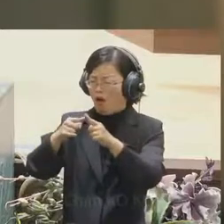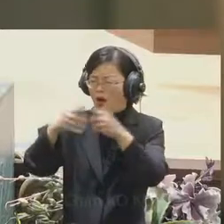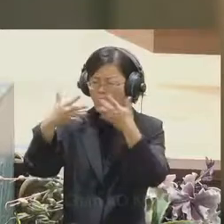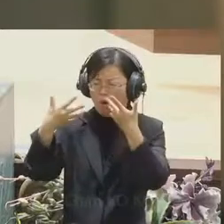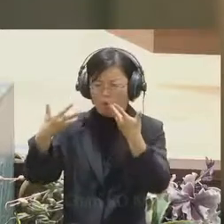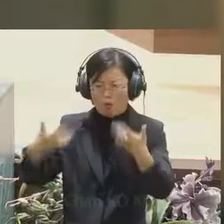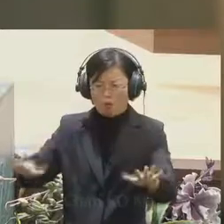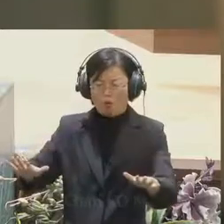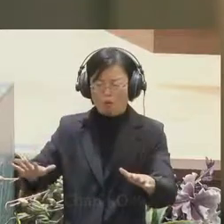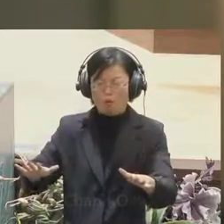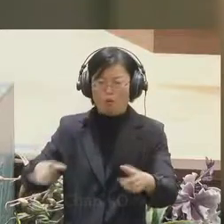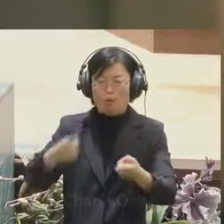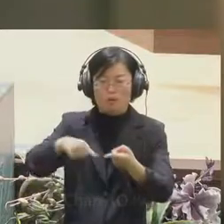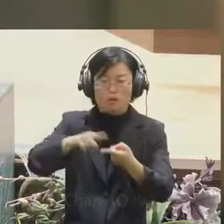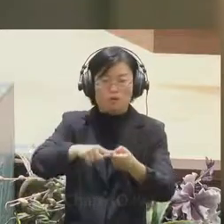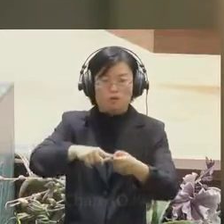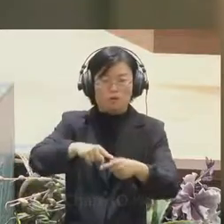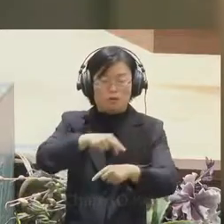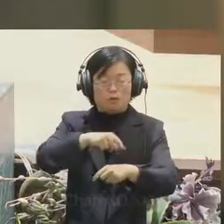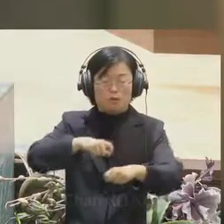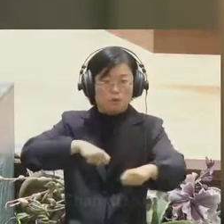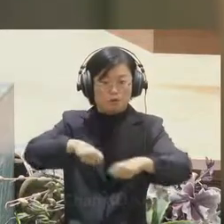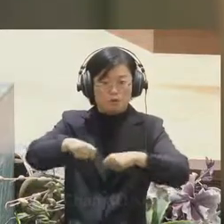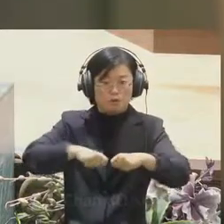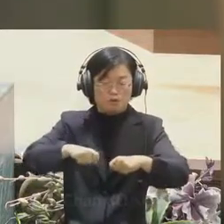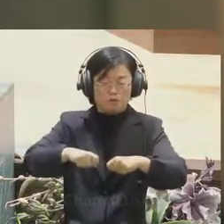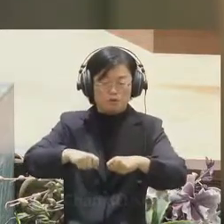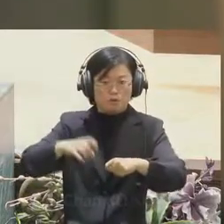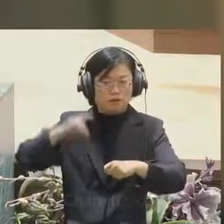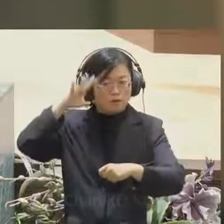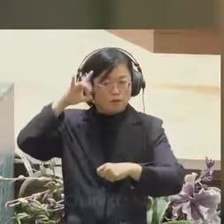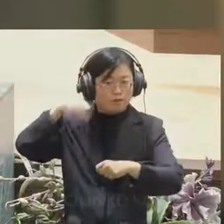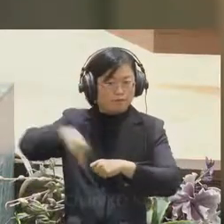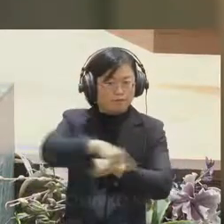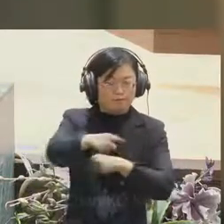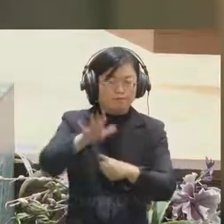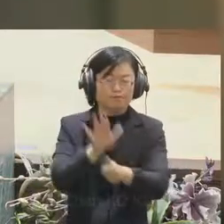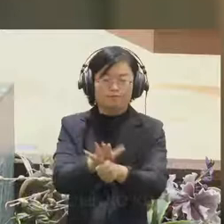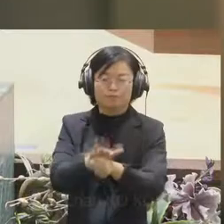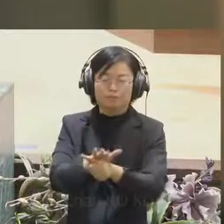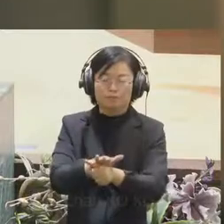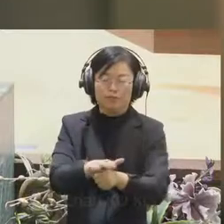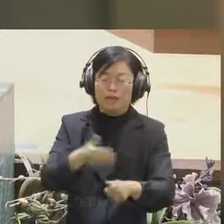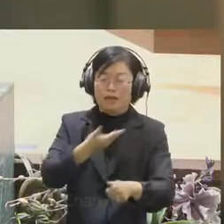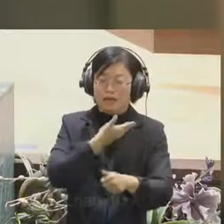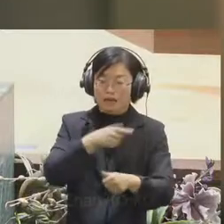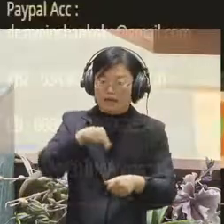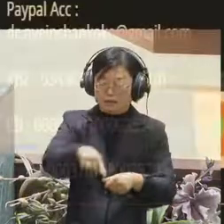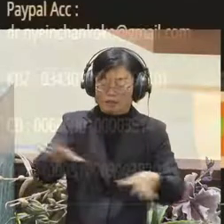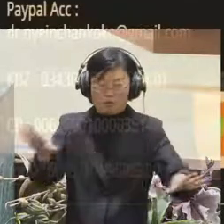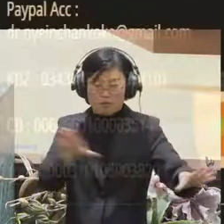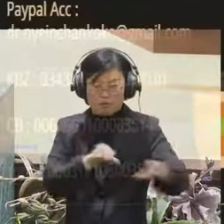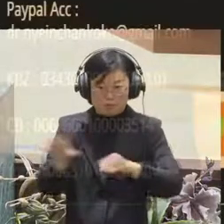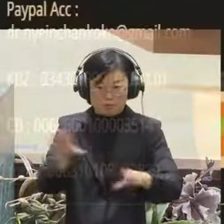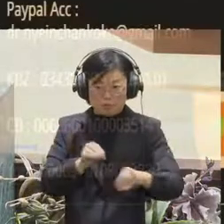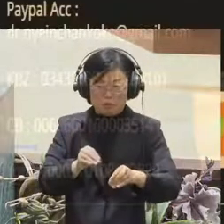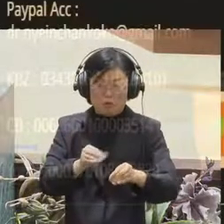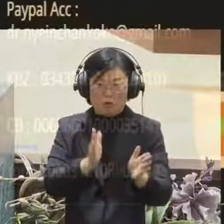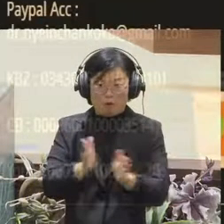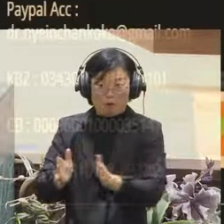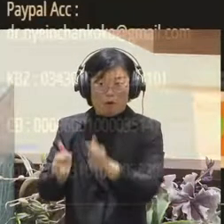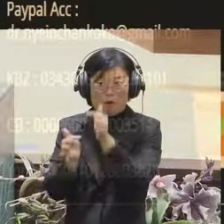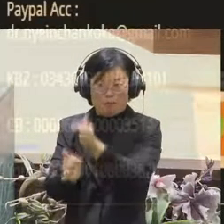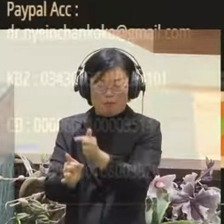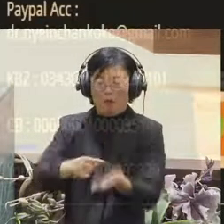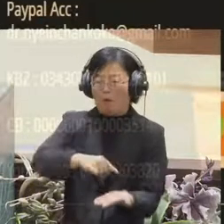We also received a lot of support from the social influencers, small donations and stipends to continue the work